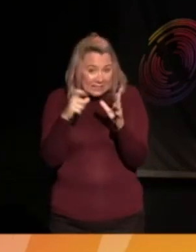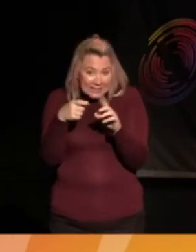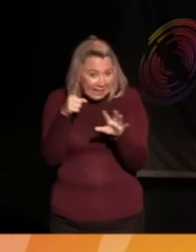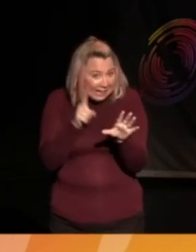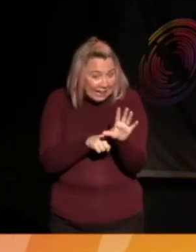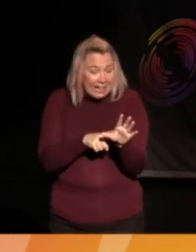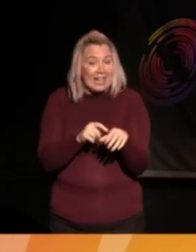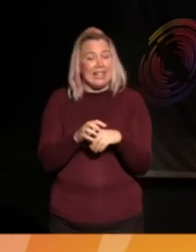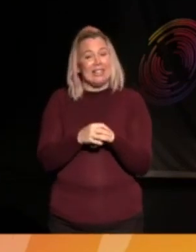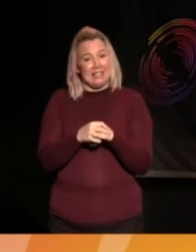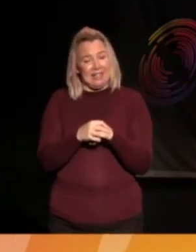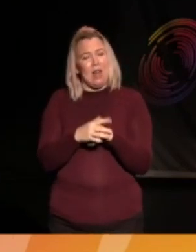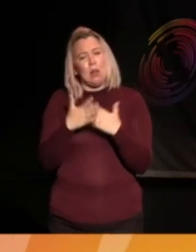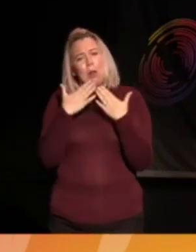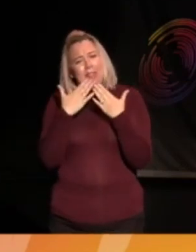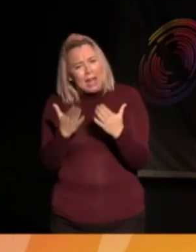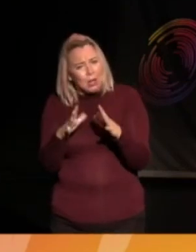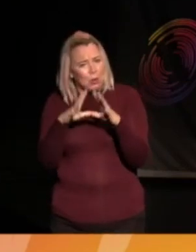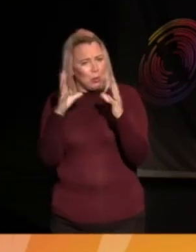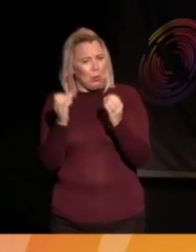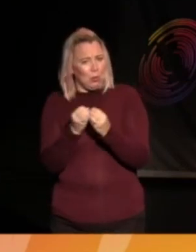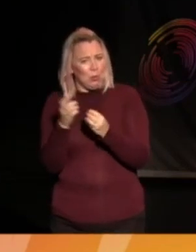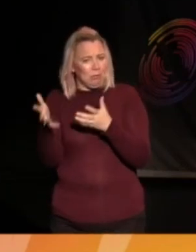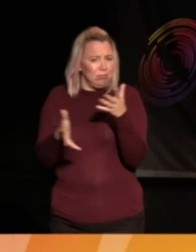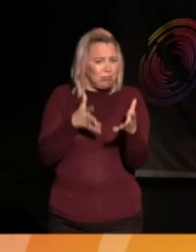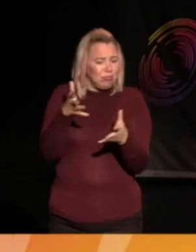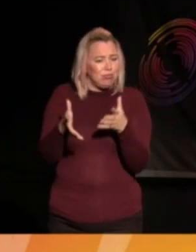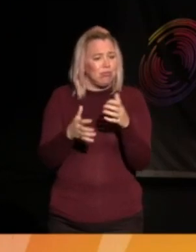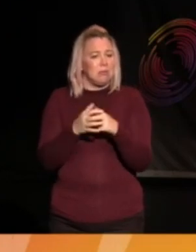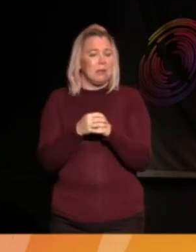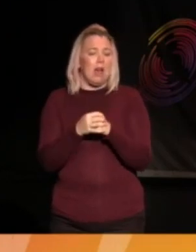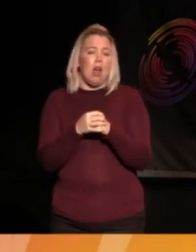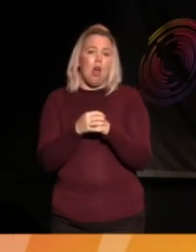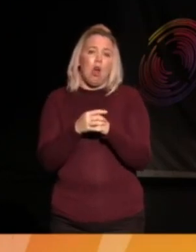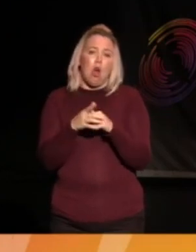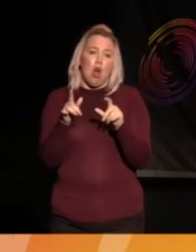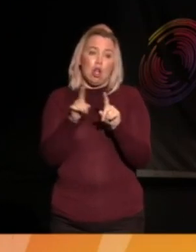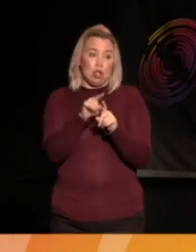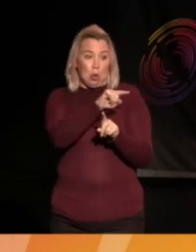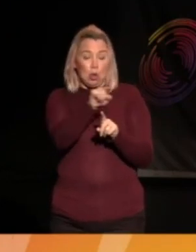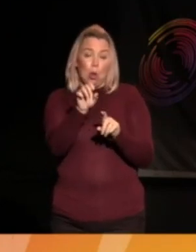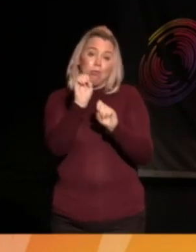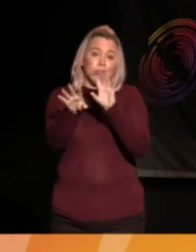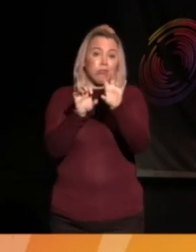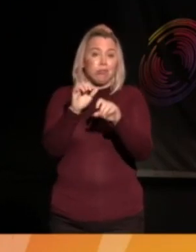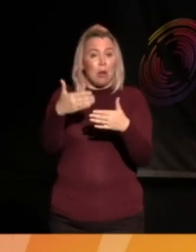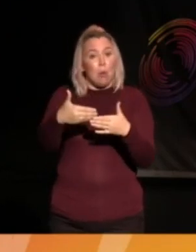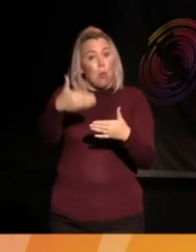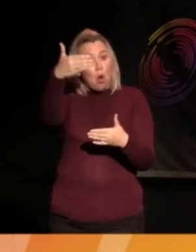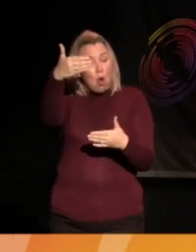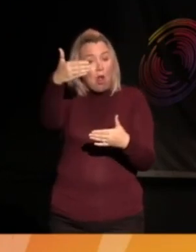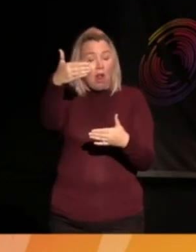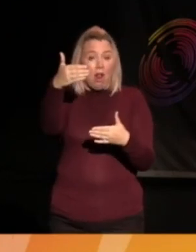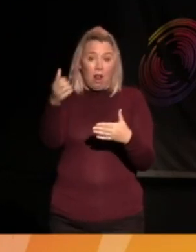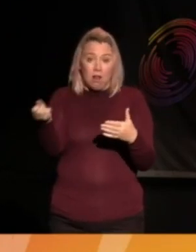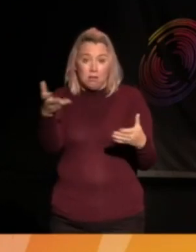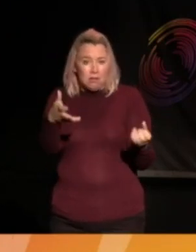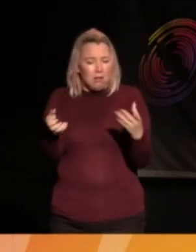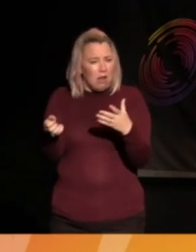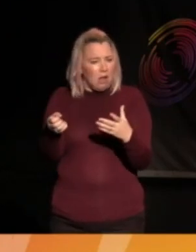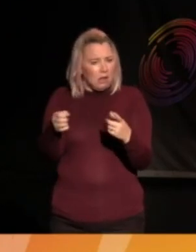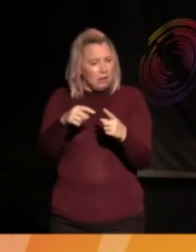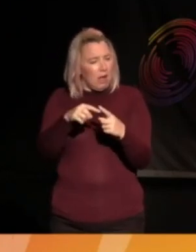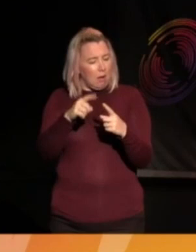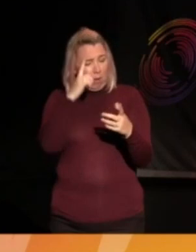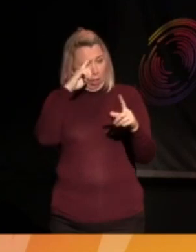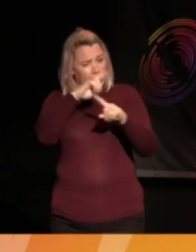Yeah, so thank you very much. And those of you who contributed to the wall downstairs, or on this floor, I've lost